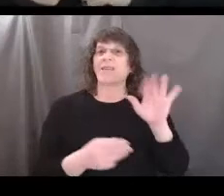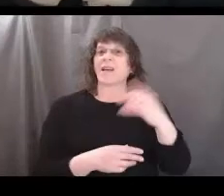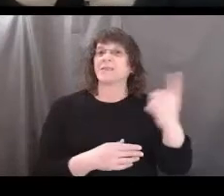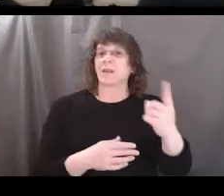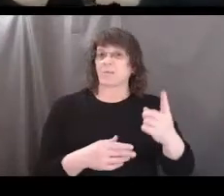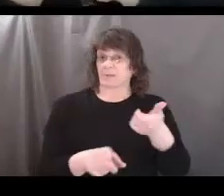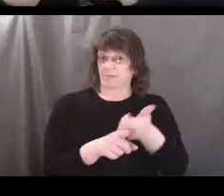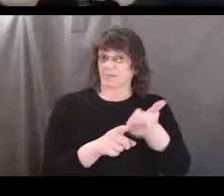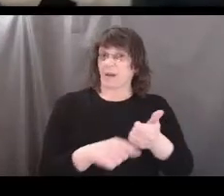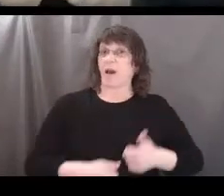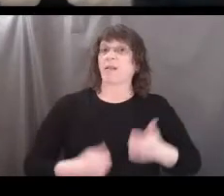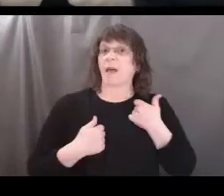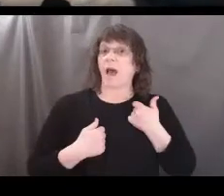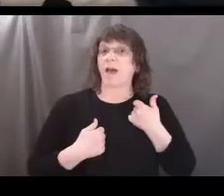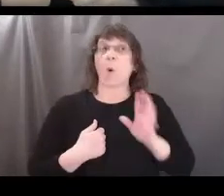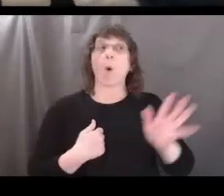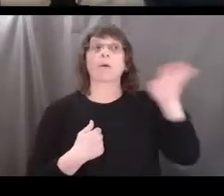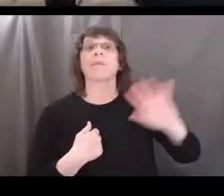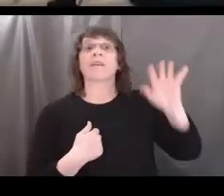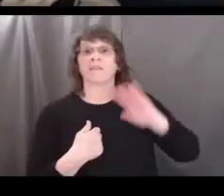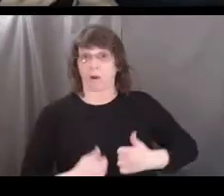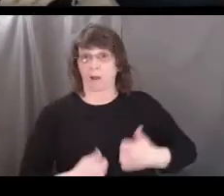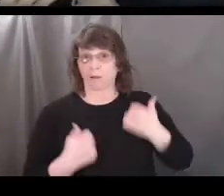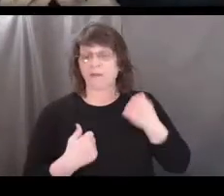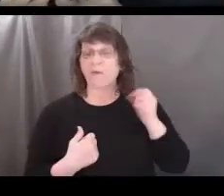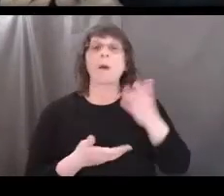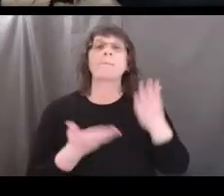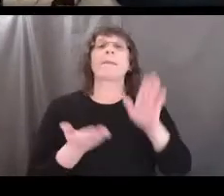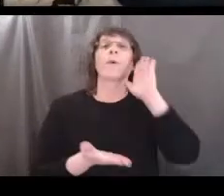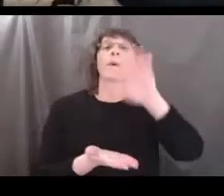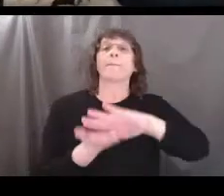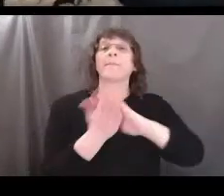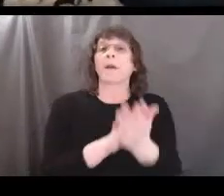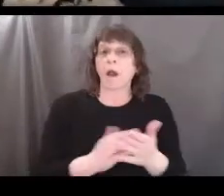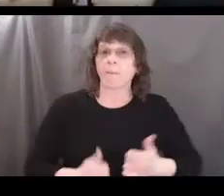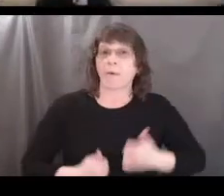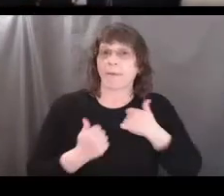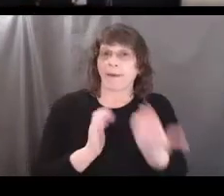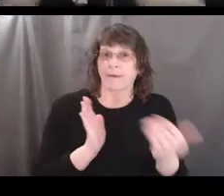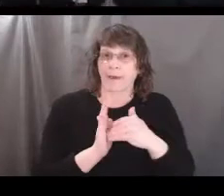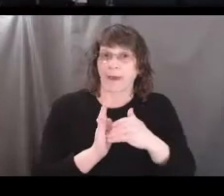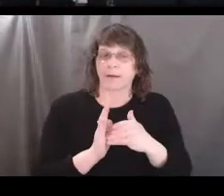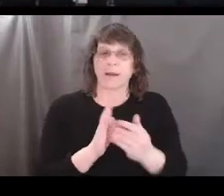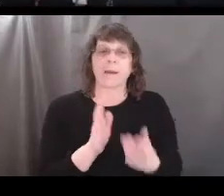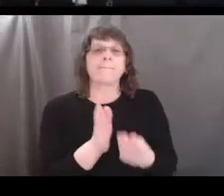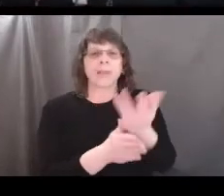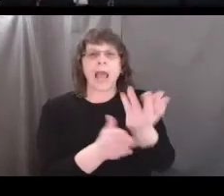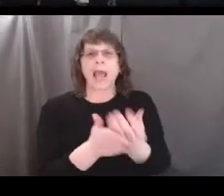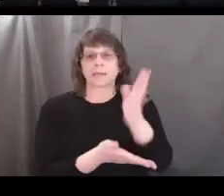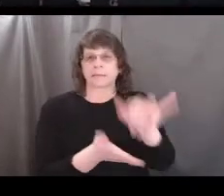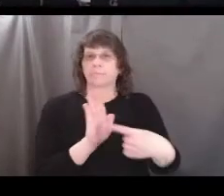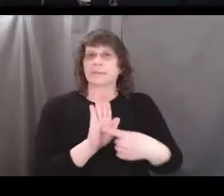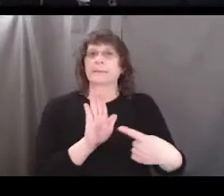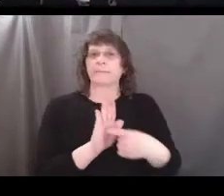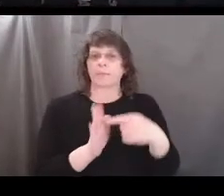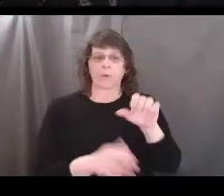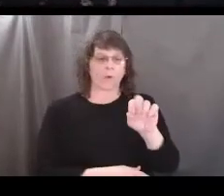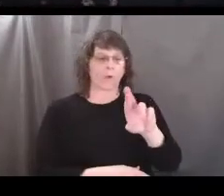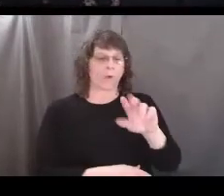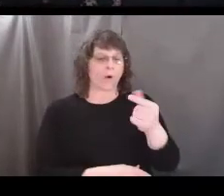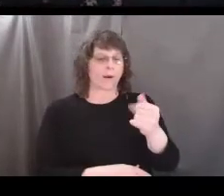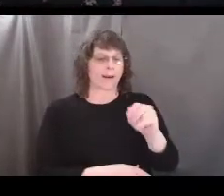alive, was alive, or may become alive again. Plants are an example of an organic material.